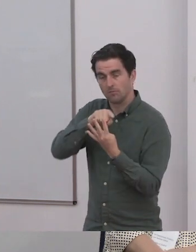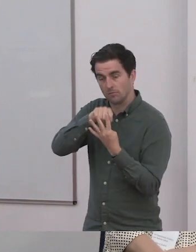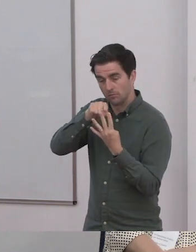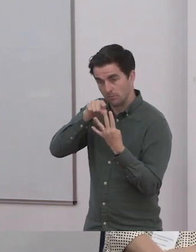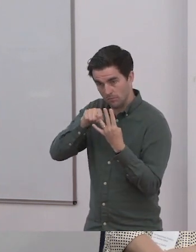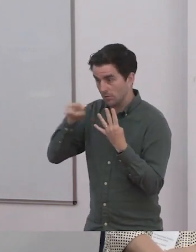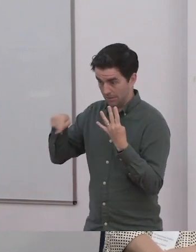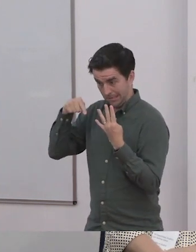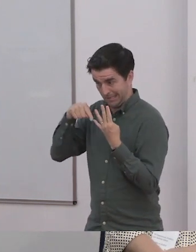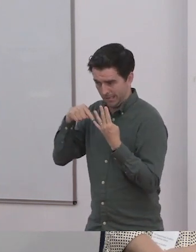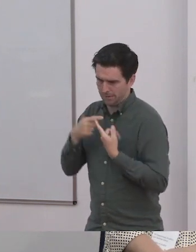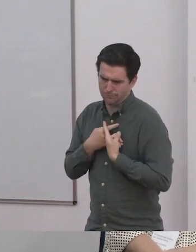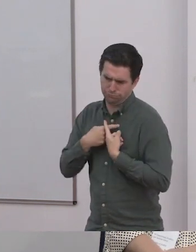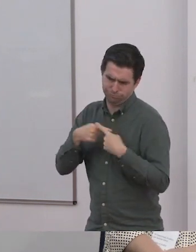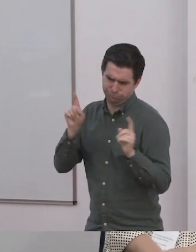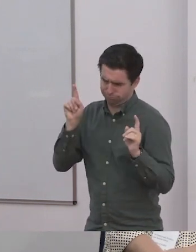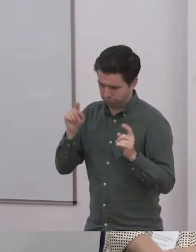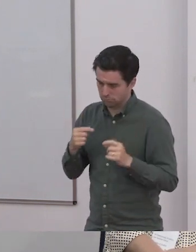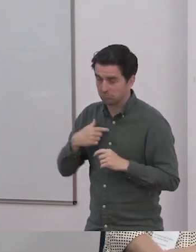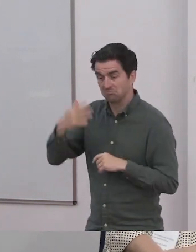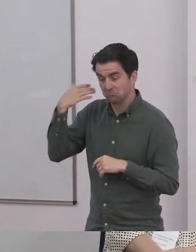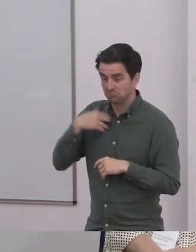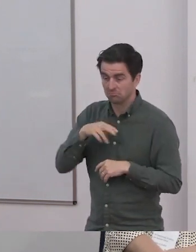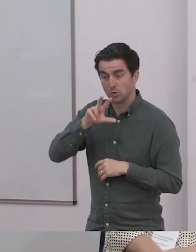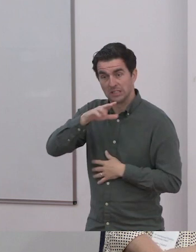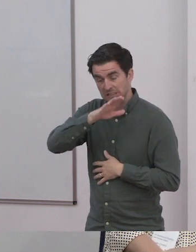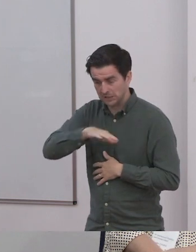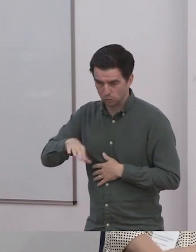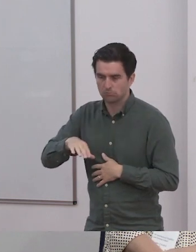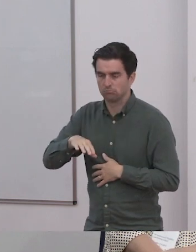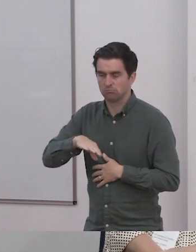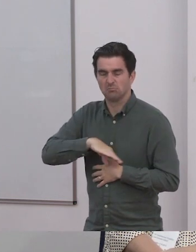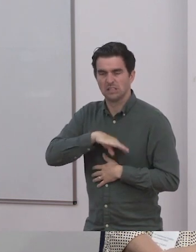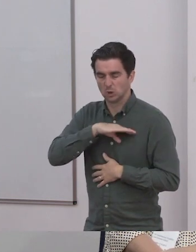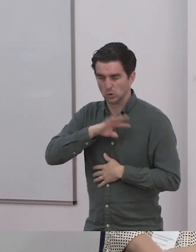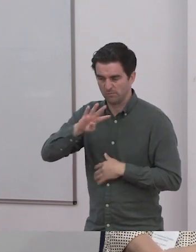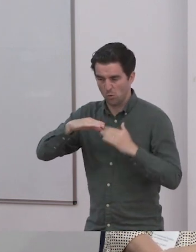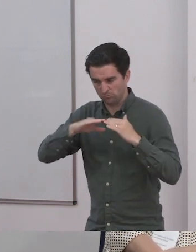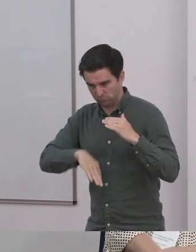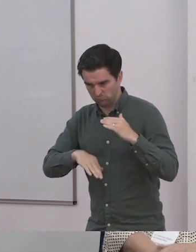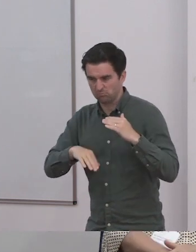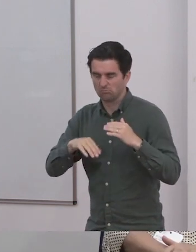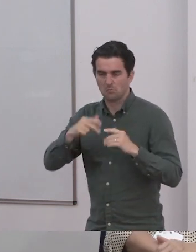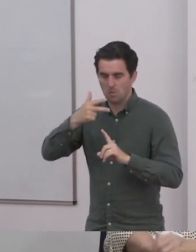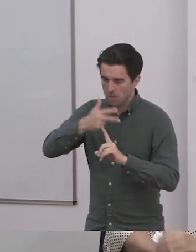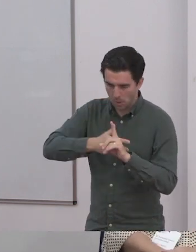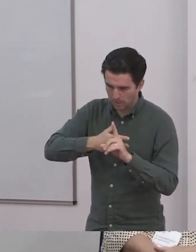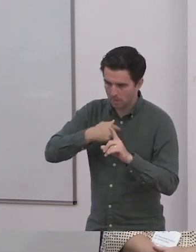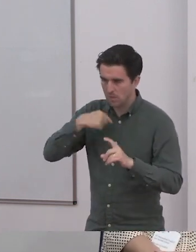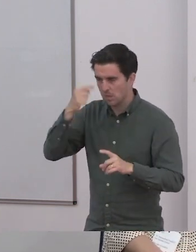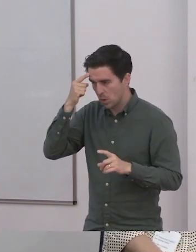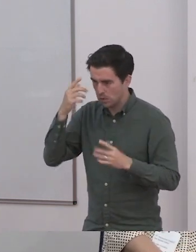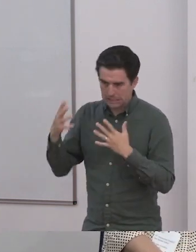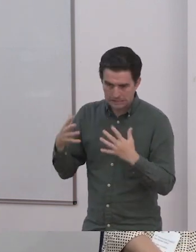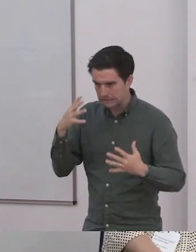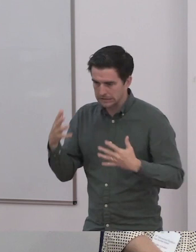experience from Redden. There's a nearly ten year gap before Redden was born. And so Redden's been home educated nearly as an only child,